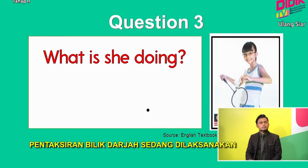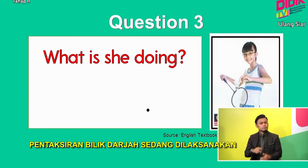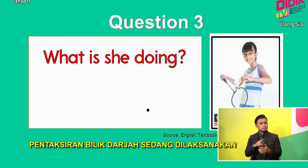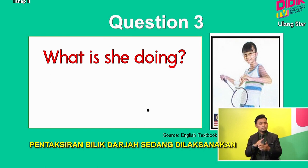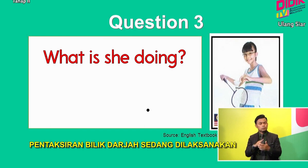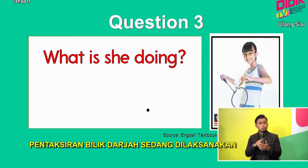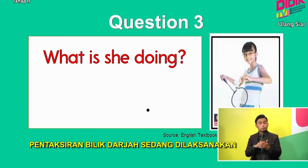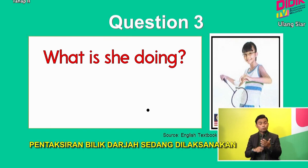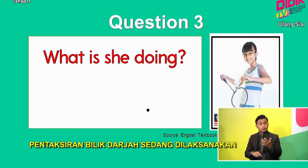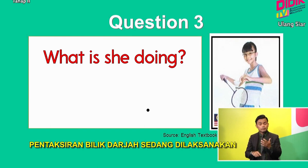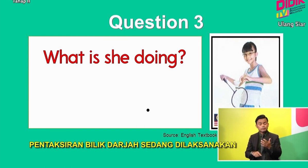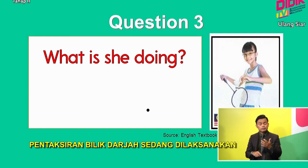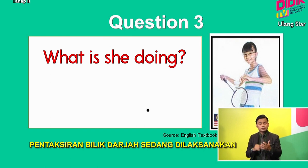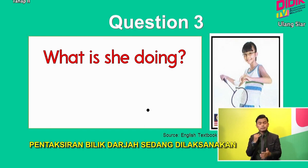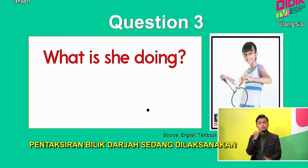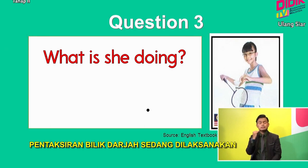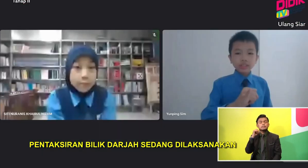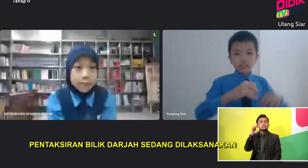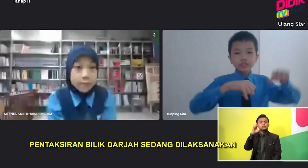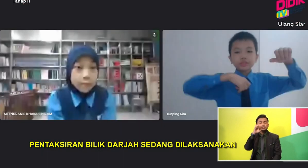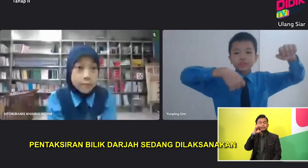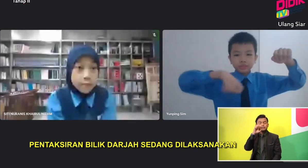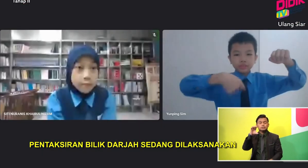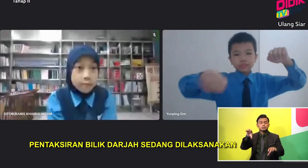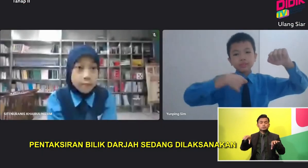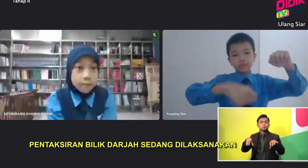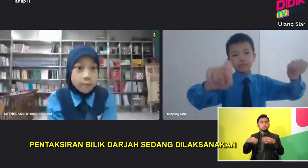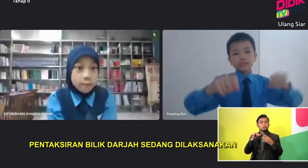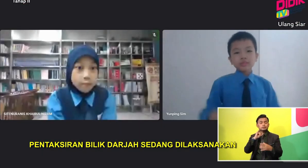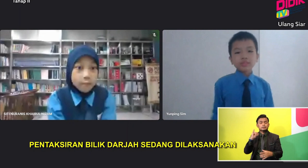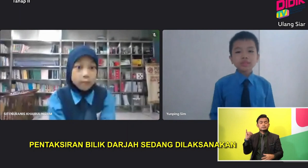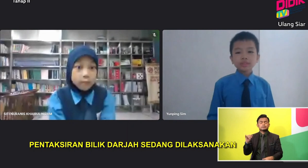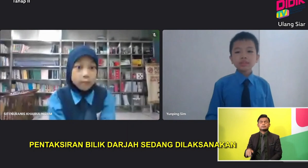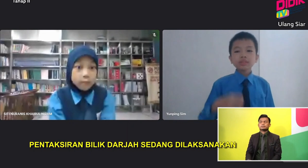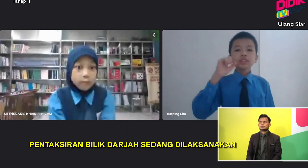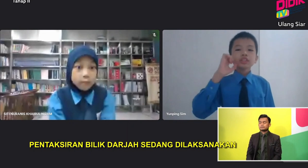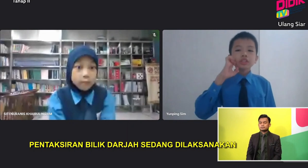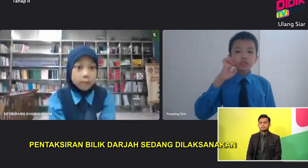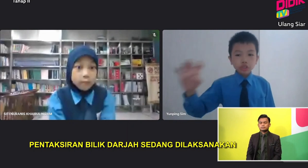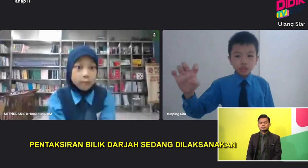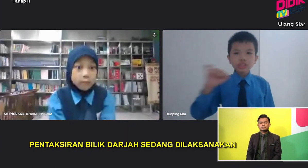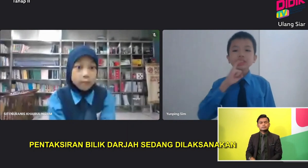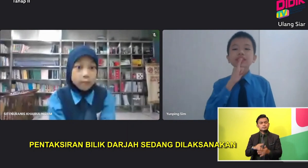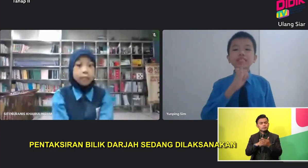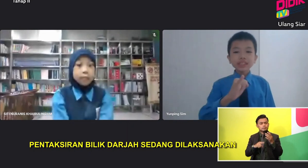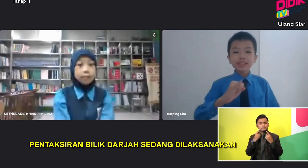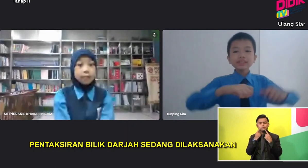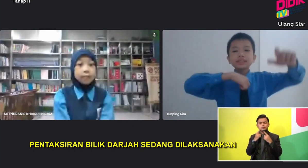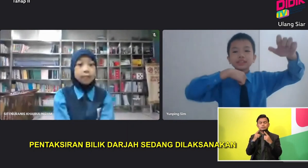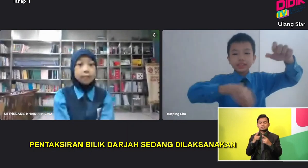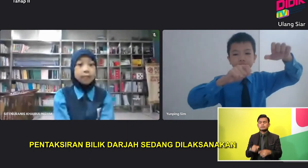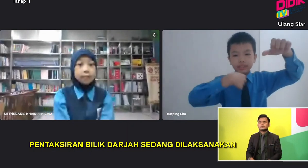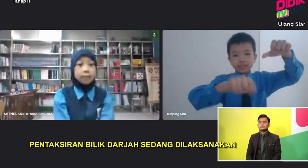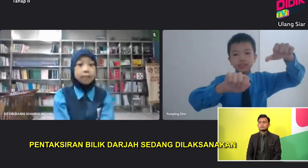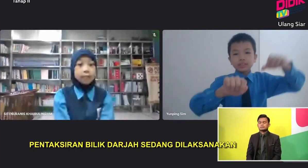Okay Let's see Okay What's the answer Anif